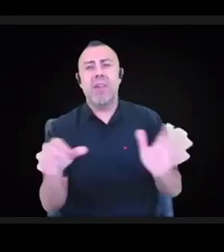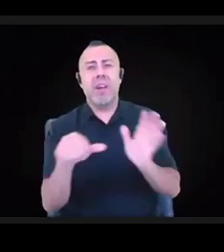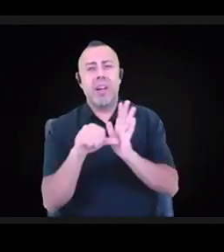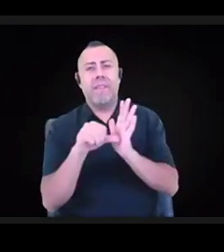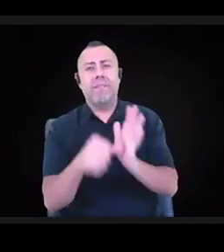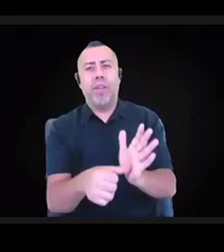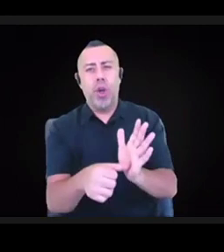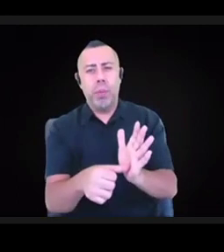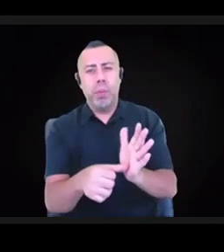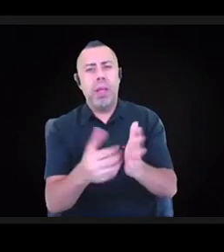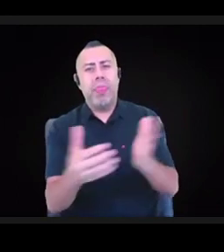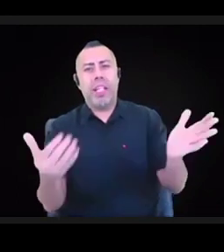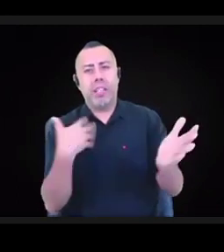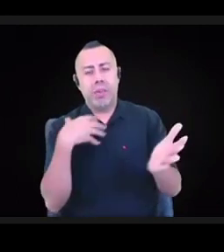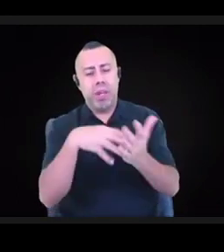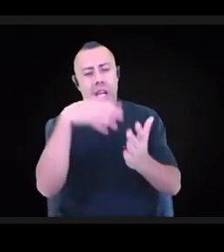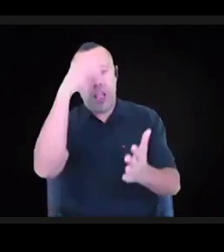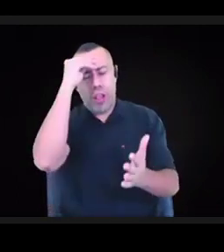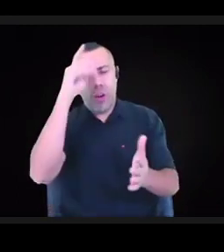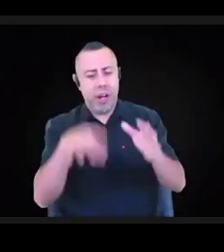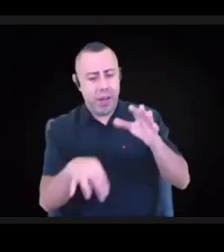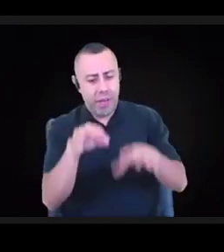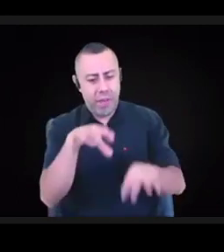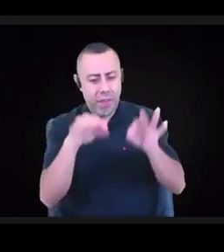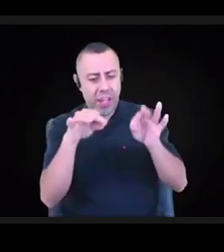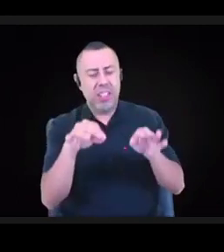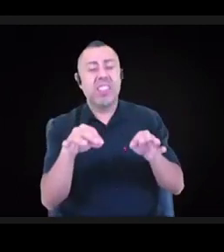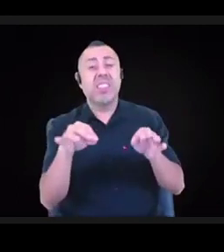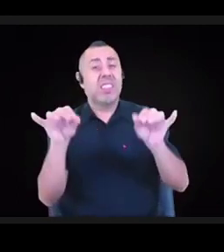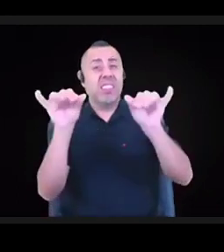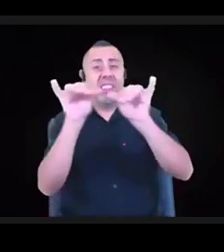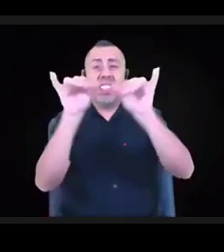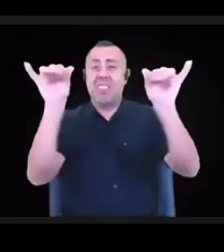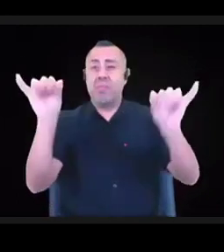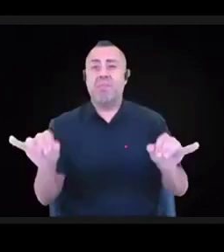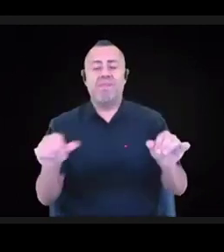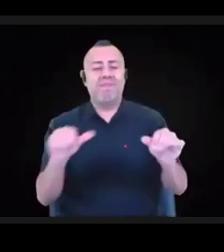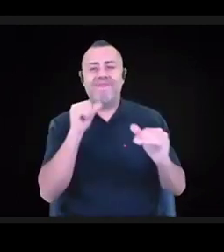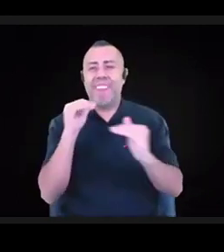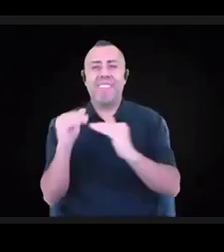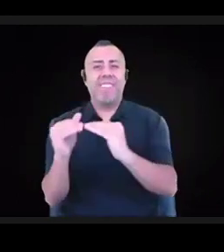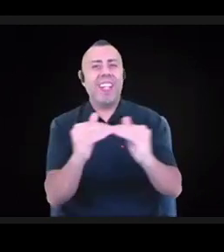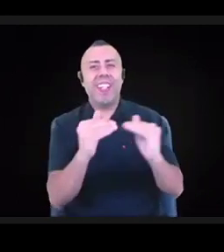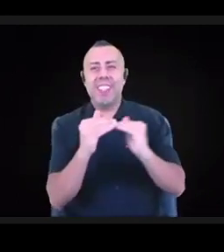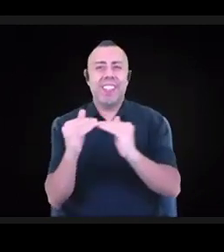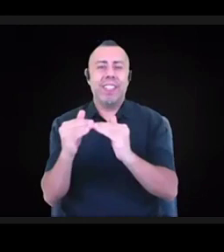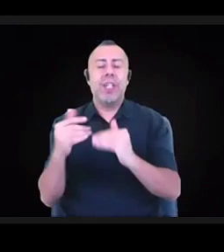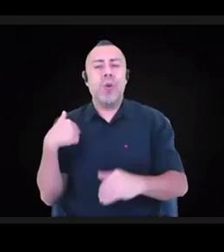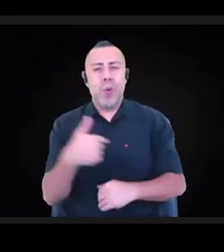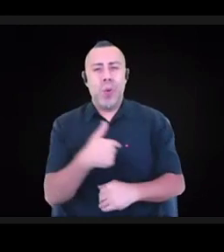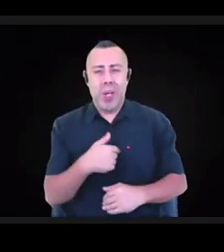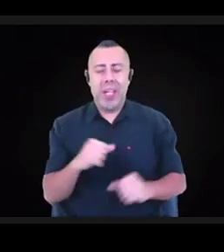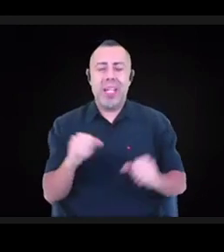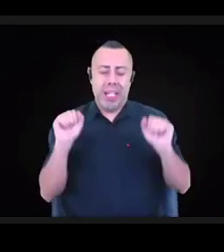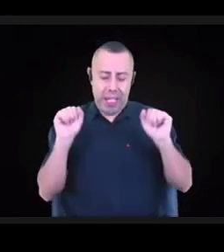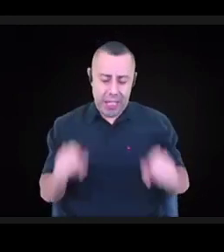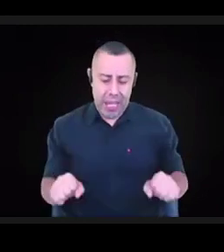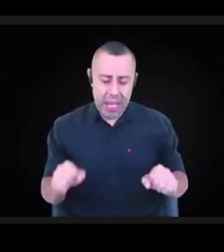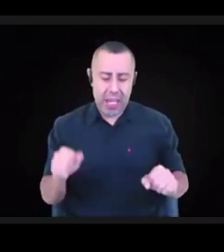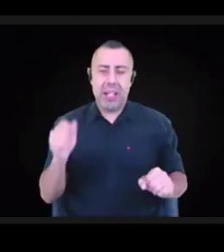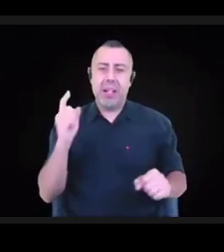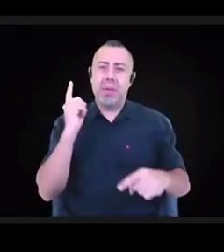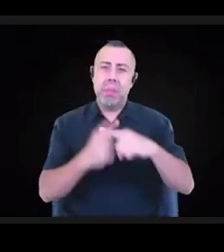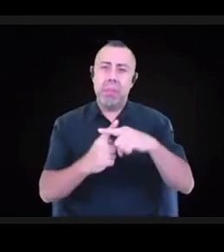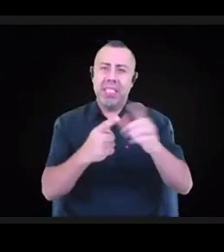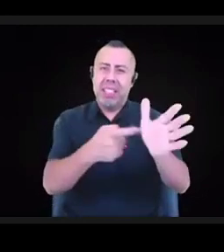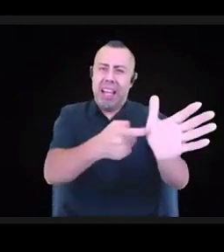that the systems don't work for all equitably, and that we can and have to ask ourselves new questions